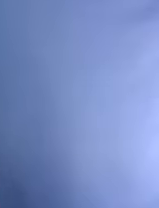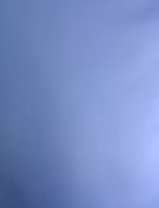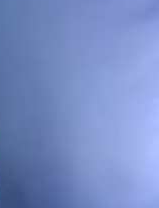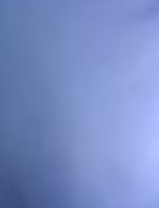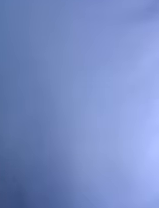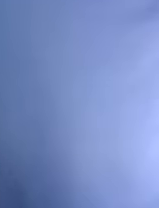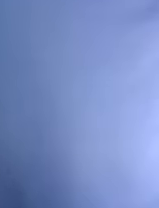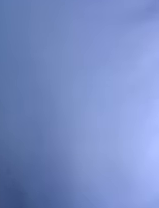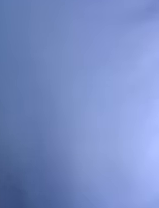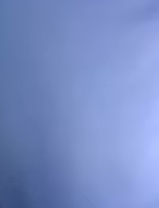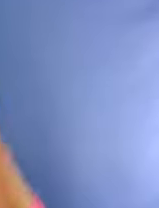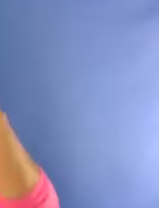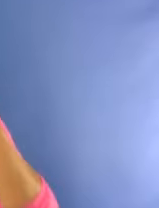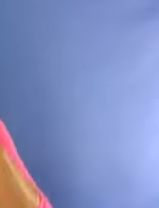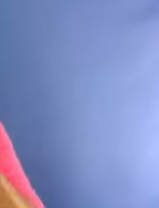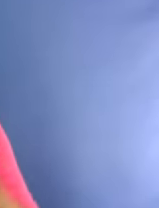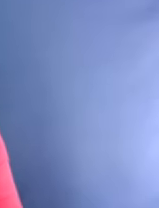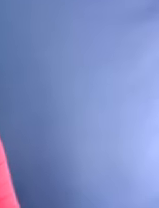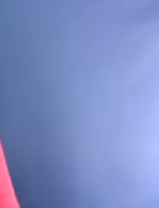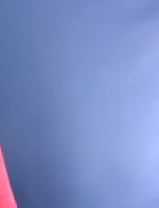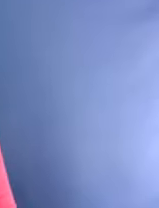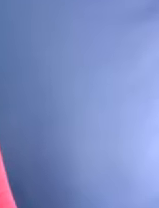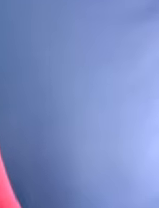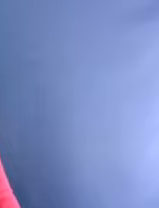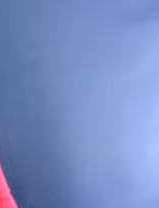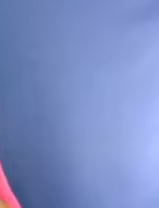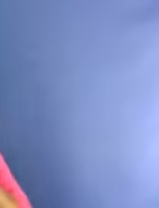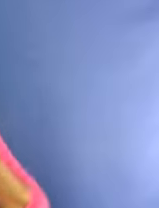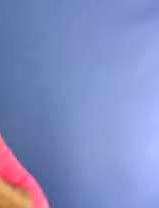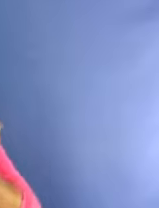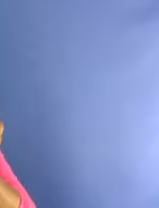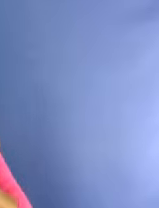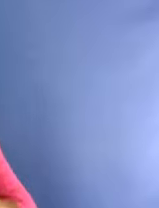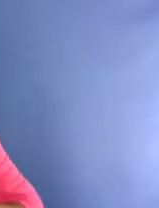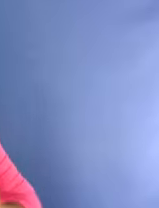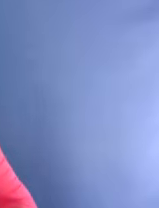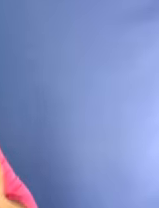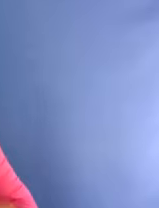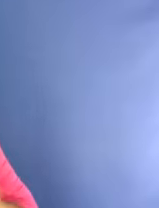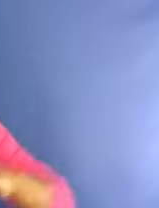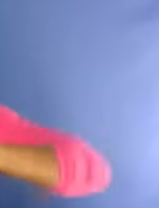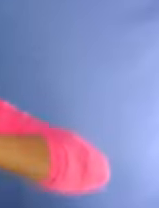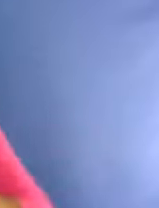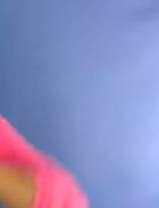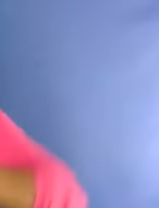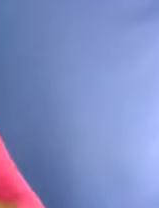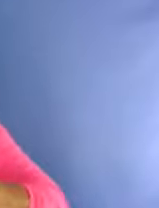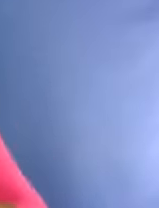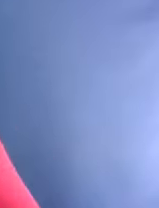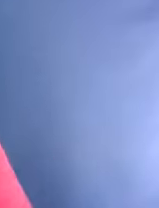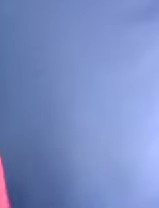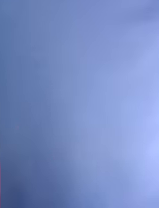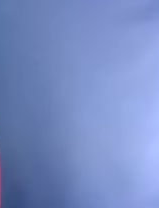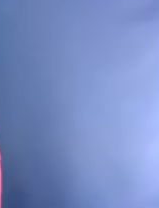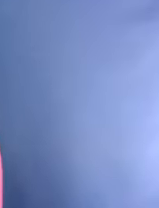strategies of empowerment that often ignore or wholly disregard the intersecting needs of Black and marginalised women. The